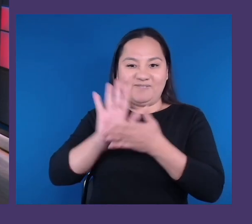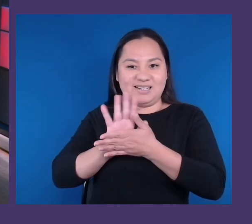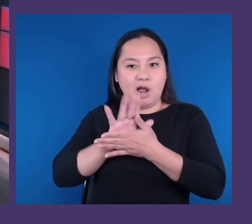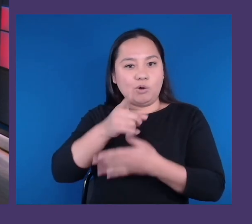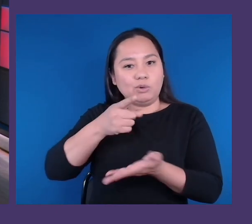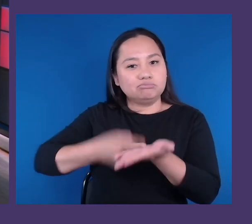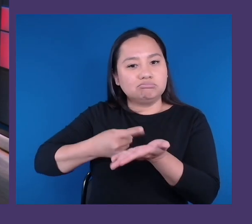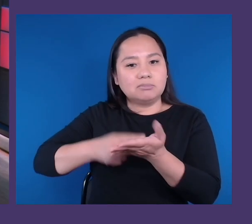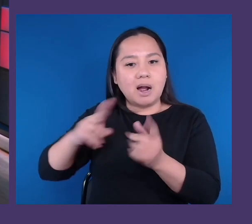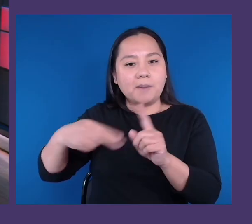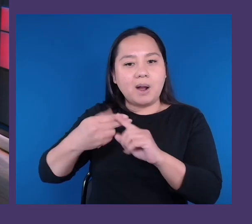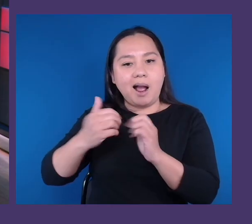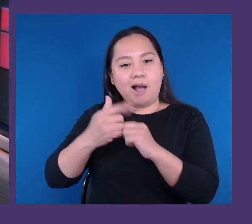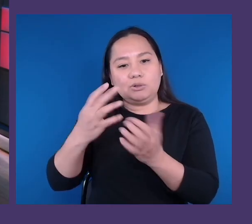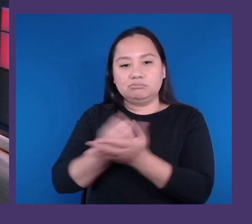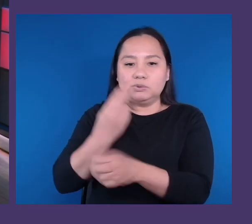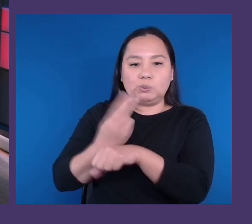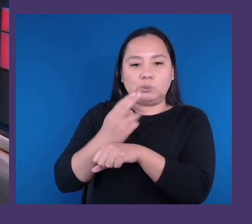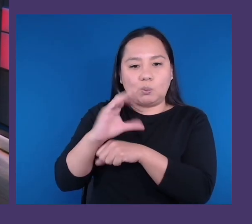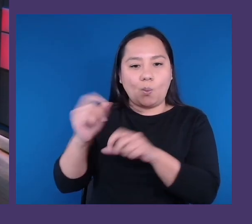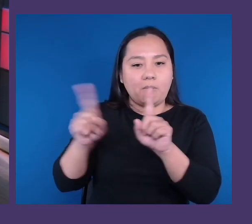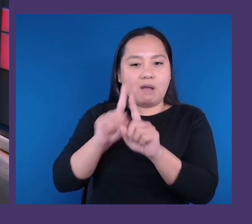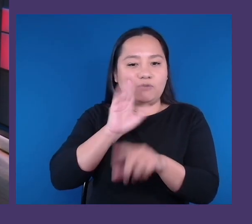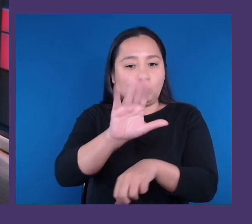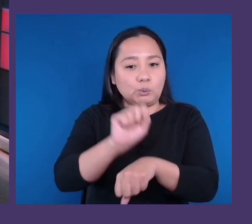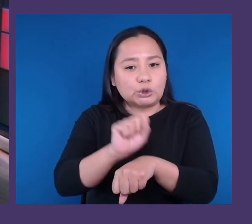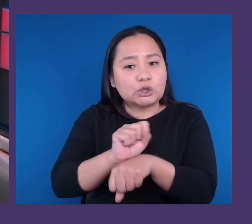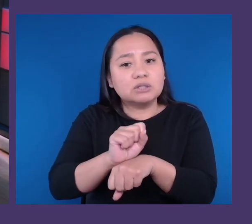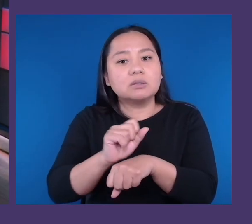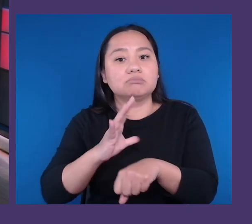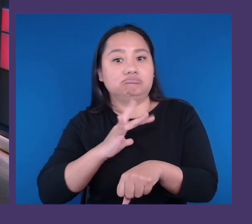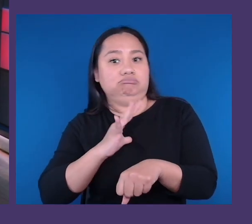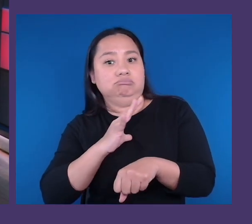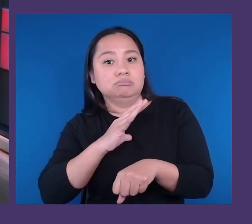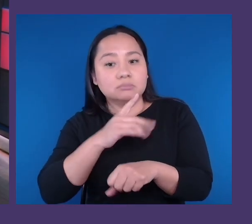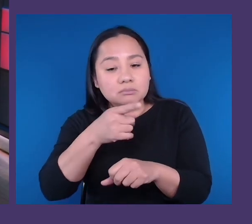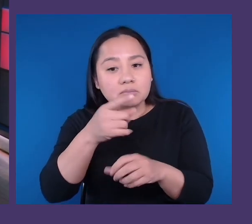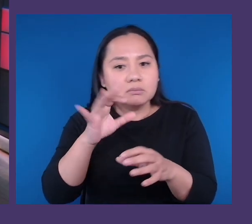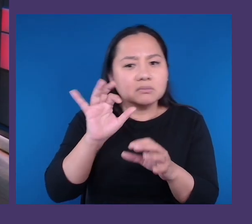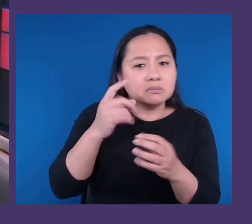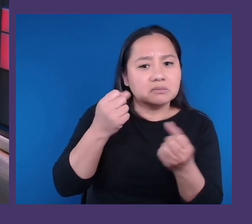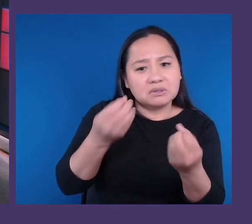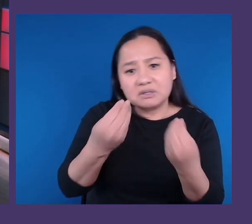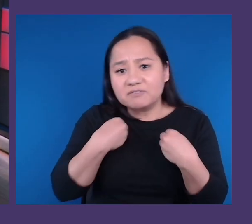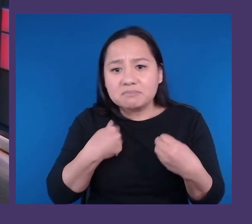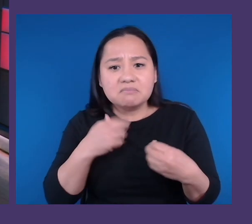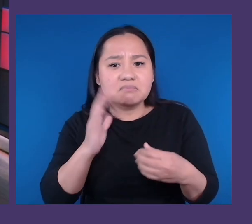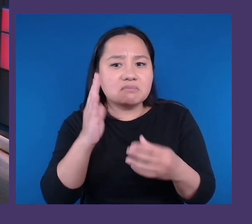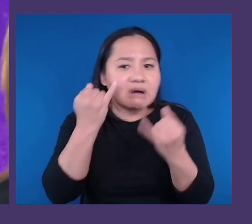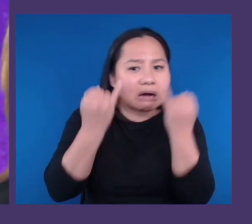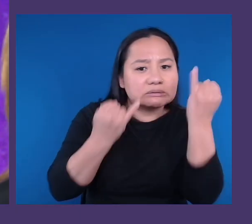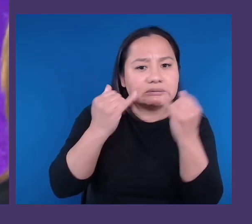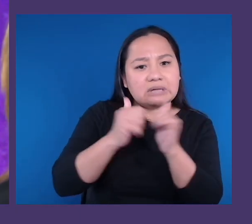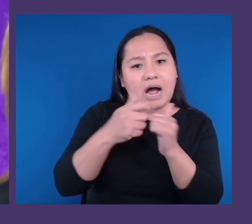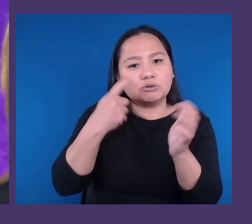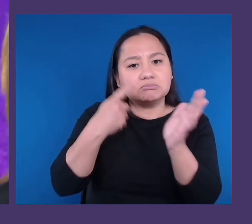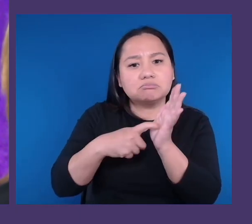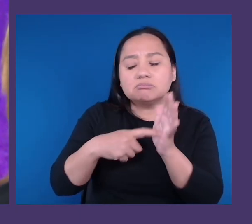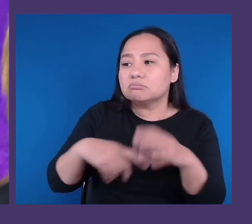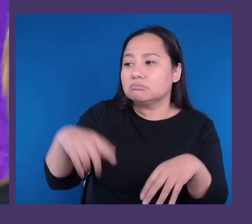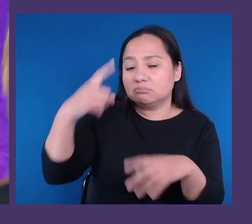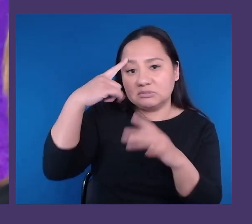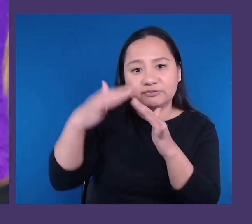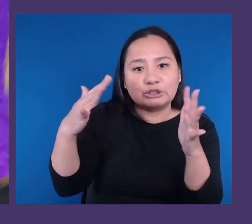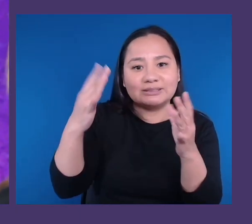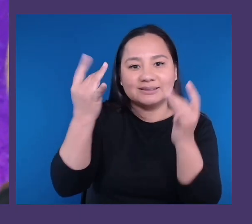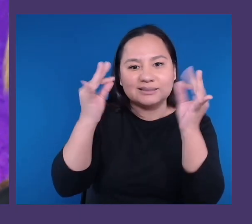us some ideas of how you see neurodivergent thinkers benefiting from AI tools. Totally. So, I think it starts with